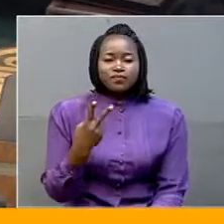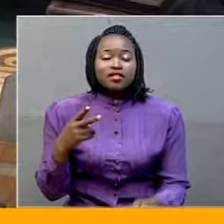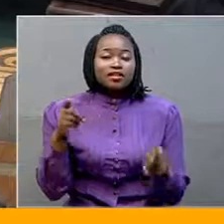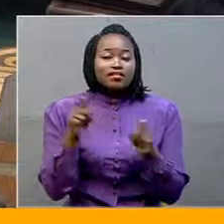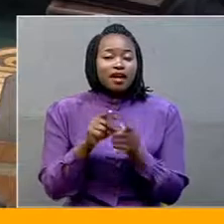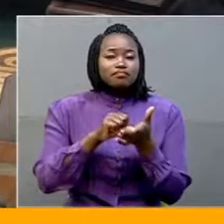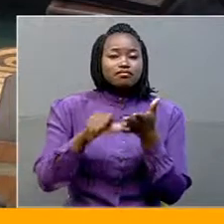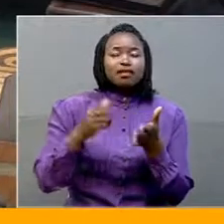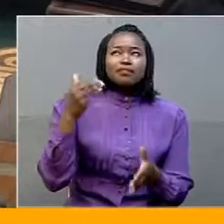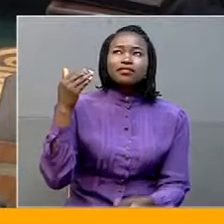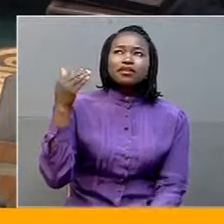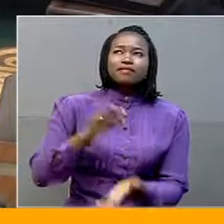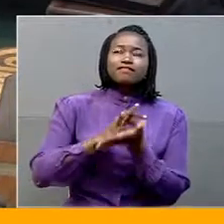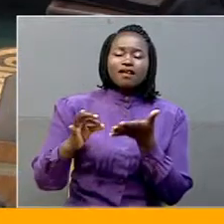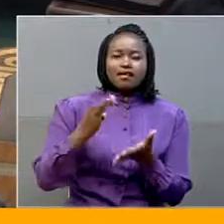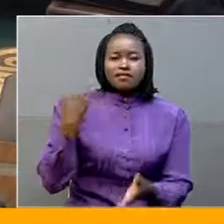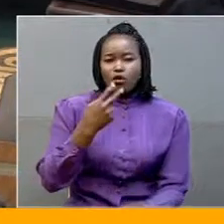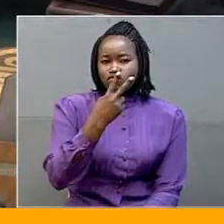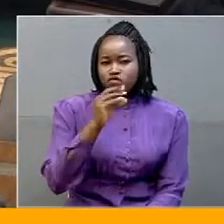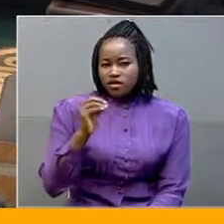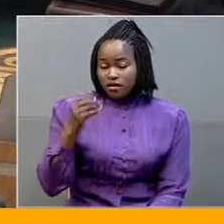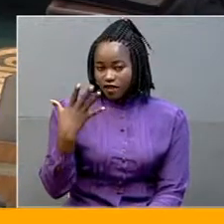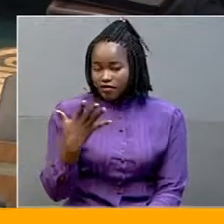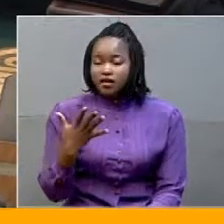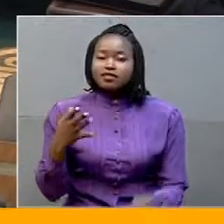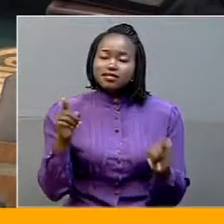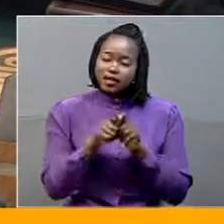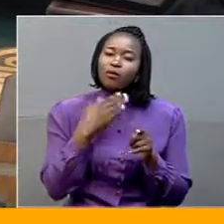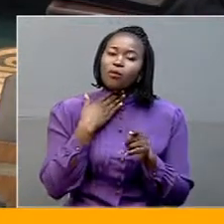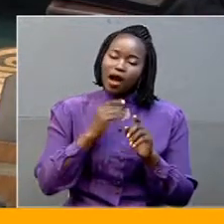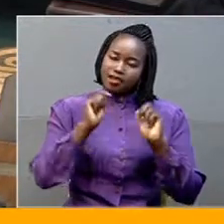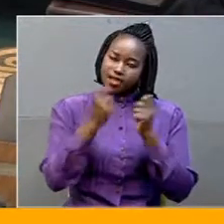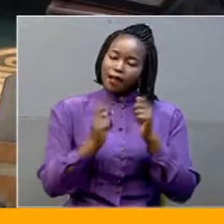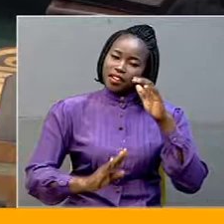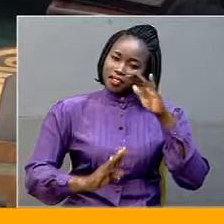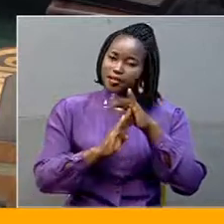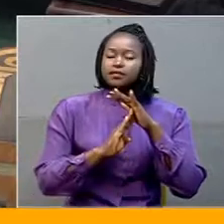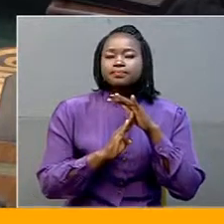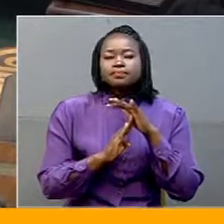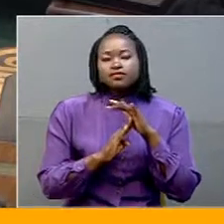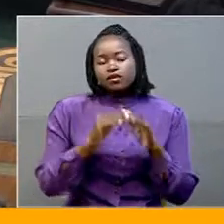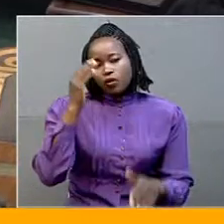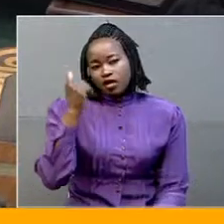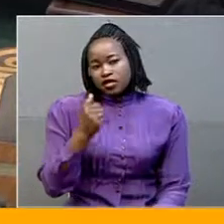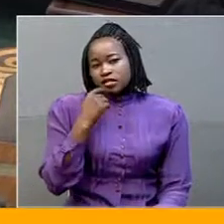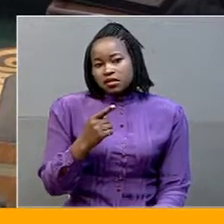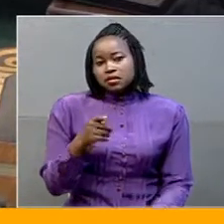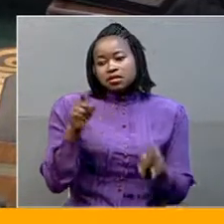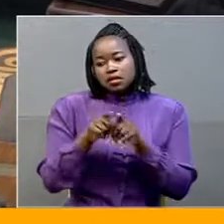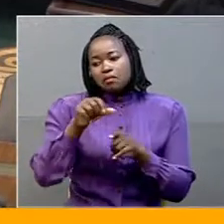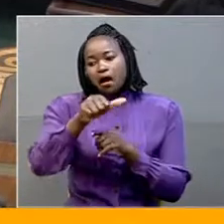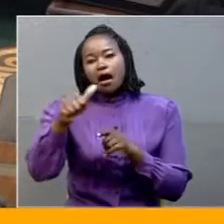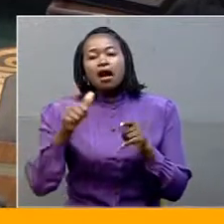scrapped off in 2005. The committee's decision to reinstate term limits is informed by the fact that, even among countries without age